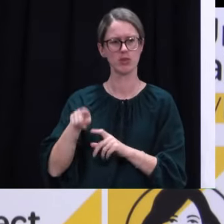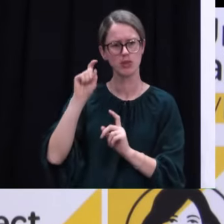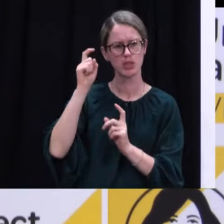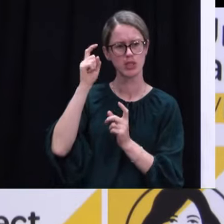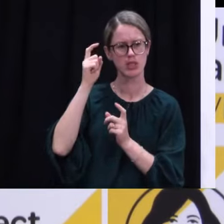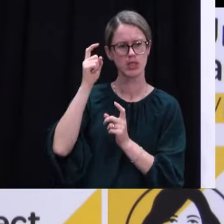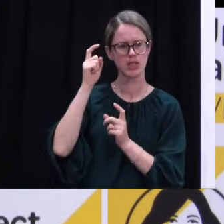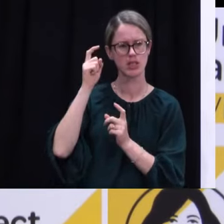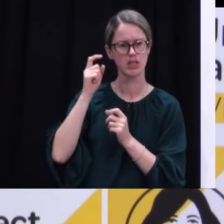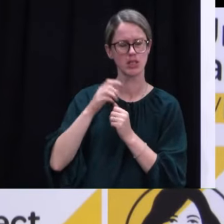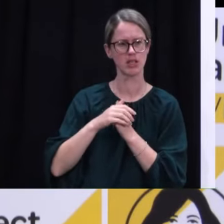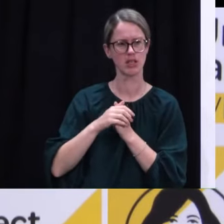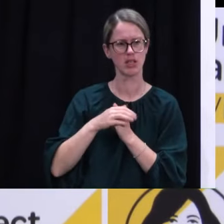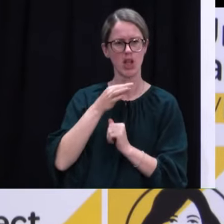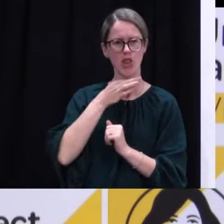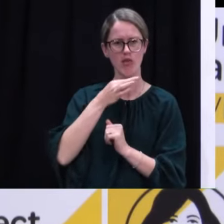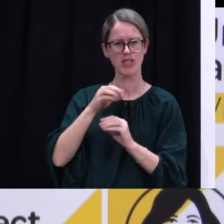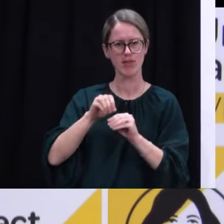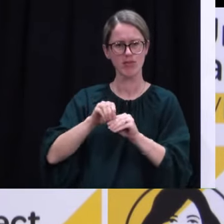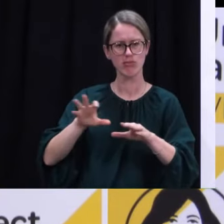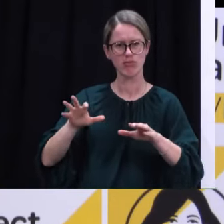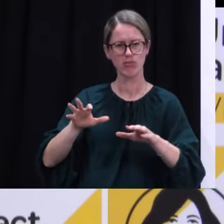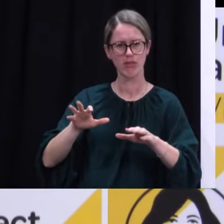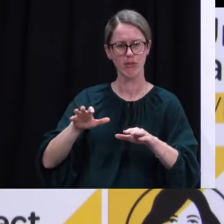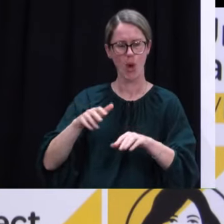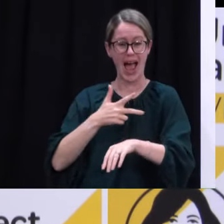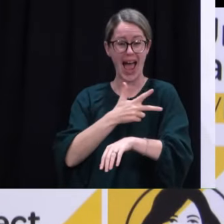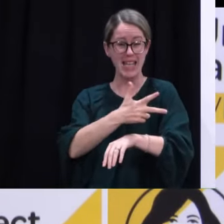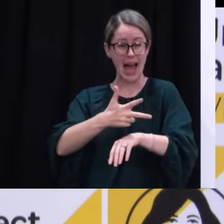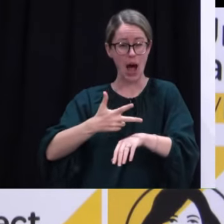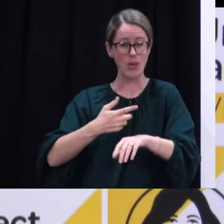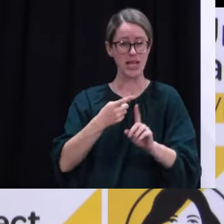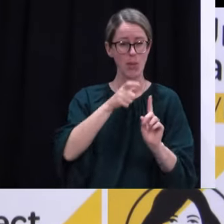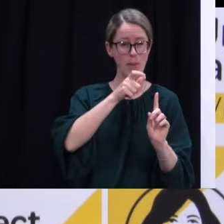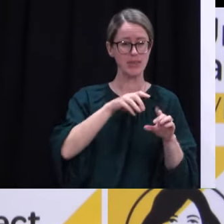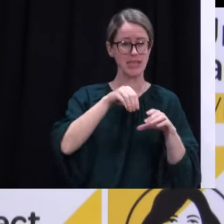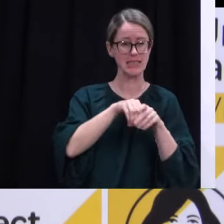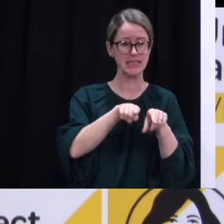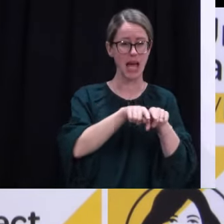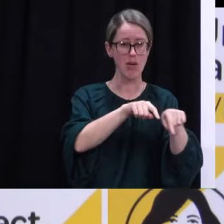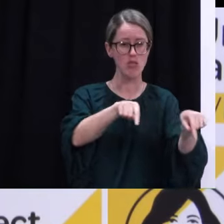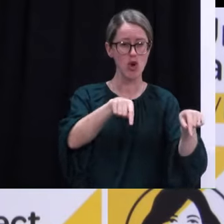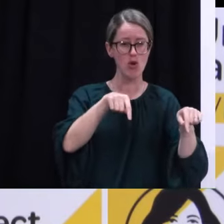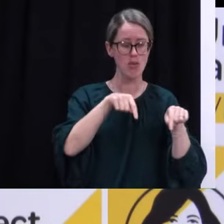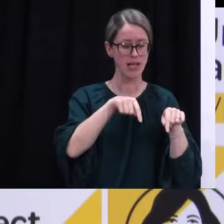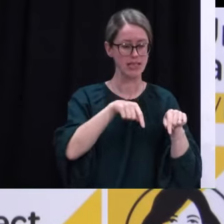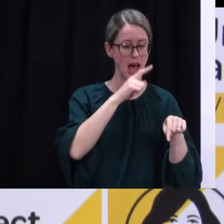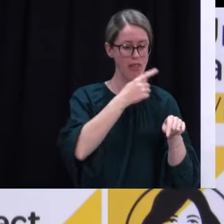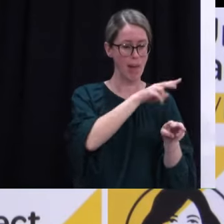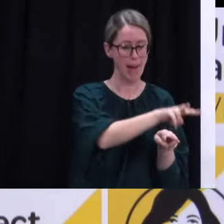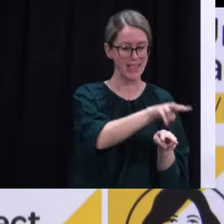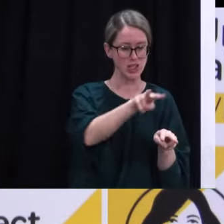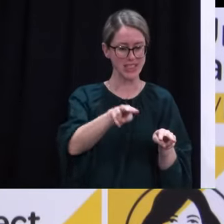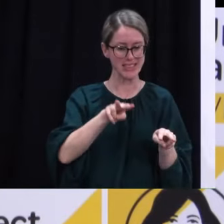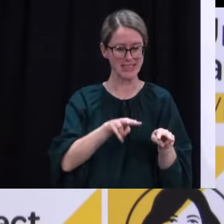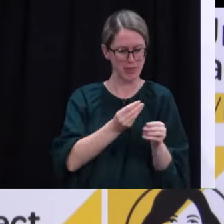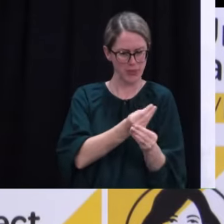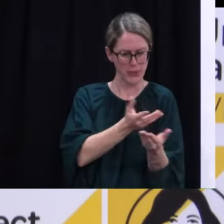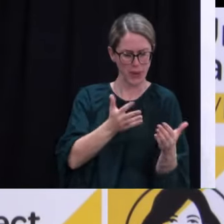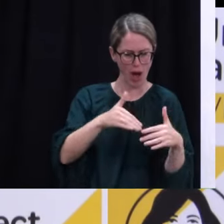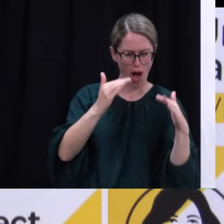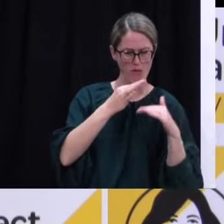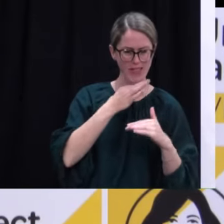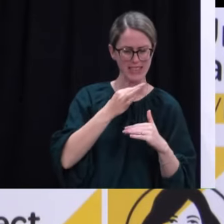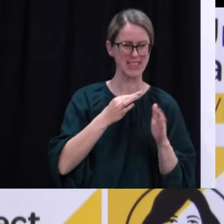the risk of transmission for that eight hours that that one case was in the same room as a whole bunch of other patients? Yeah, it's just not